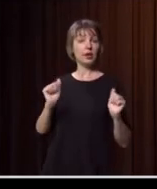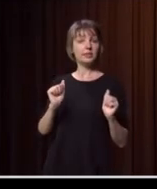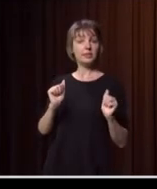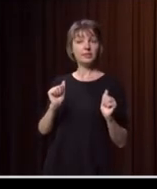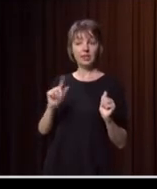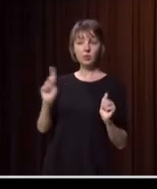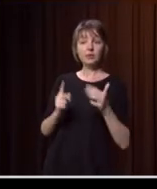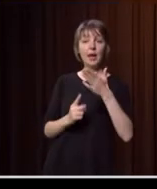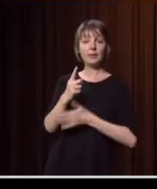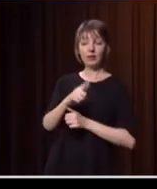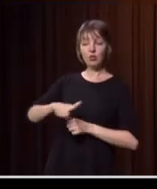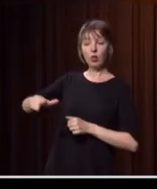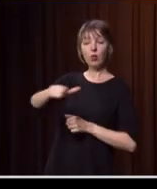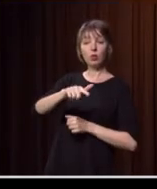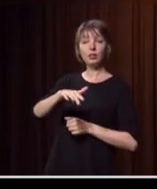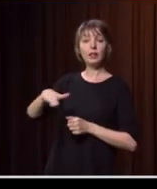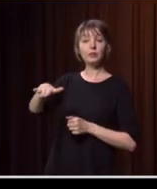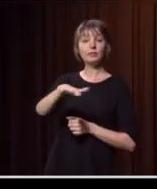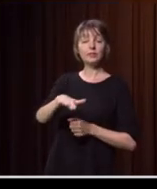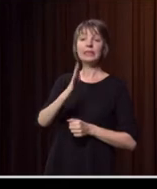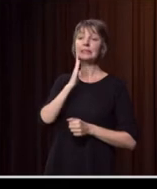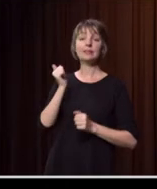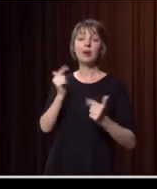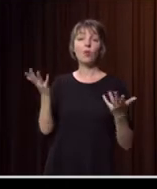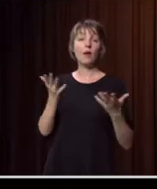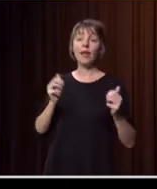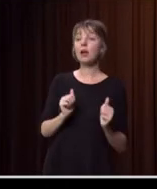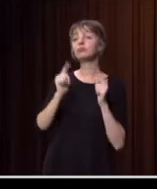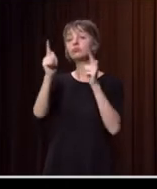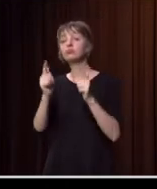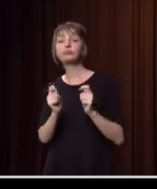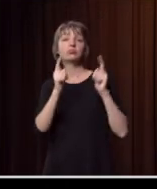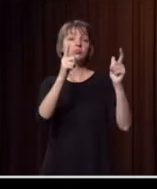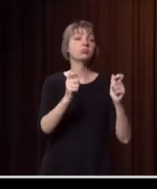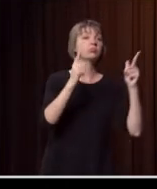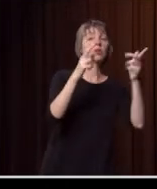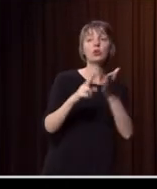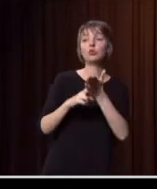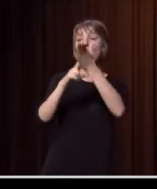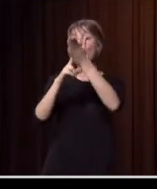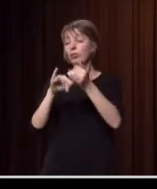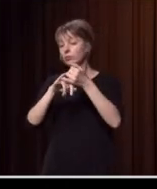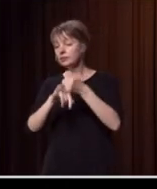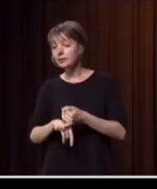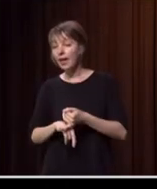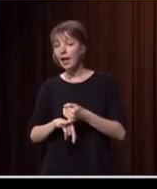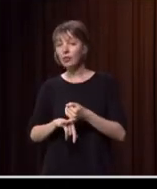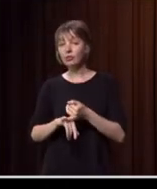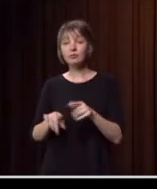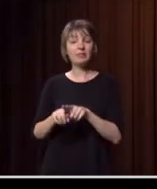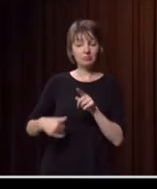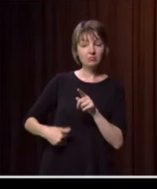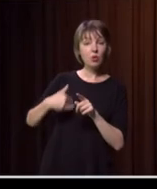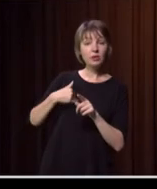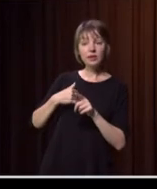at the local level and and depending on where I go, whether it's the north of the state, you know, the mid coast, the south area like I was down there this morning,